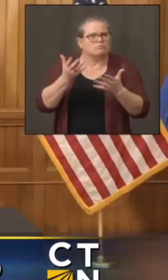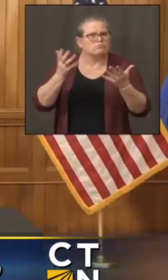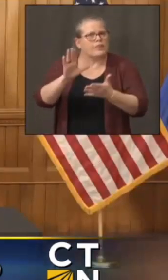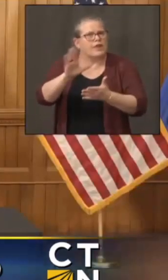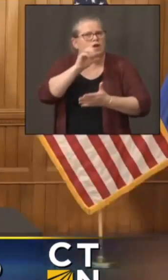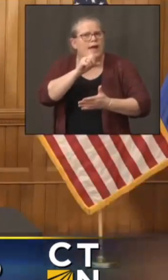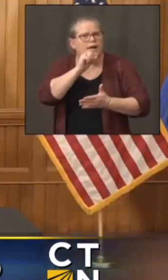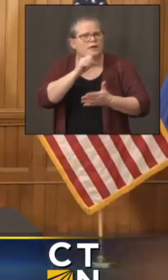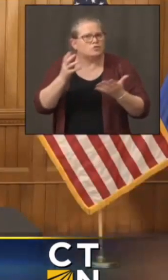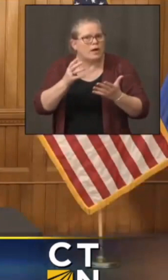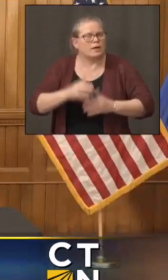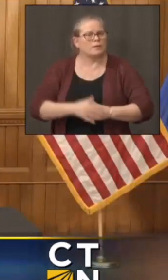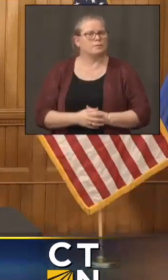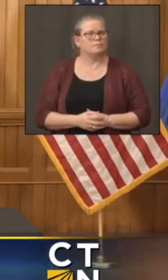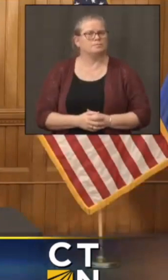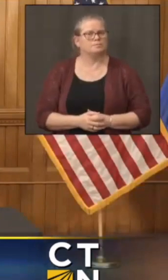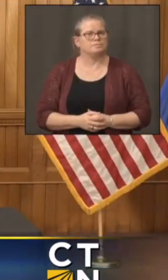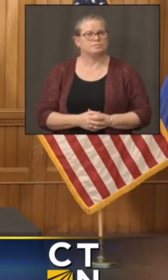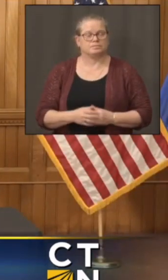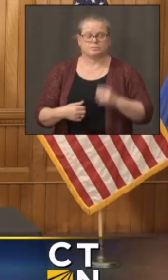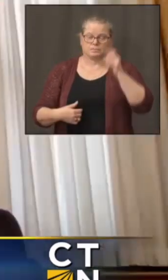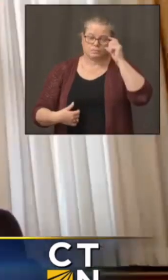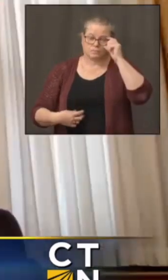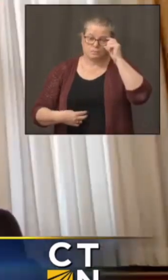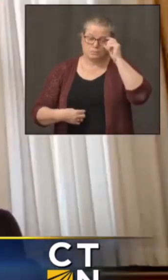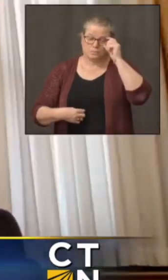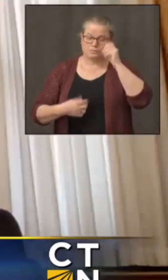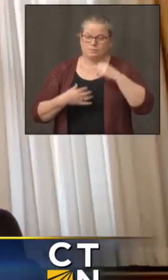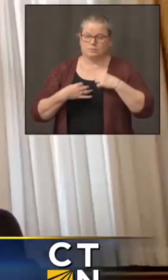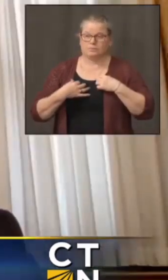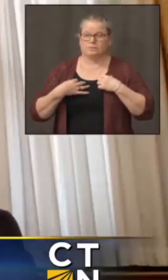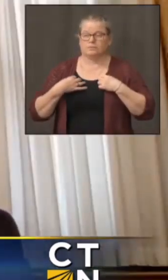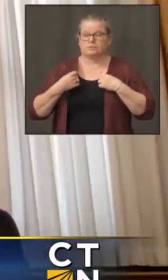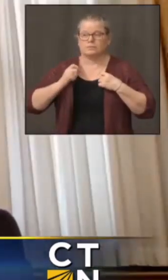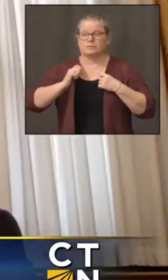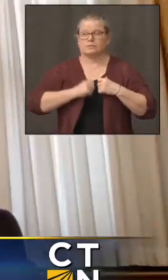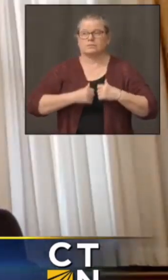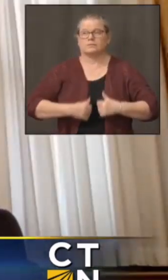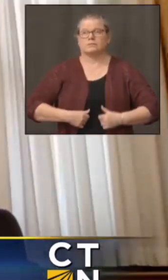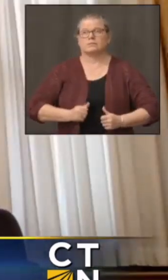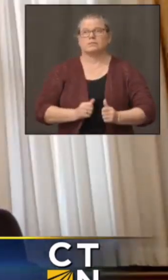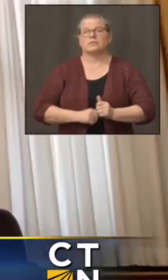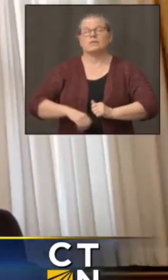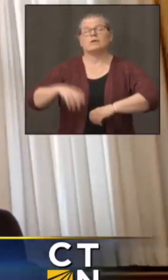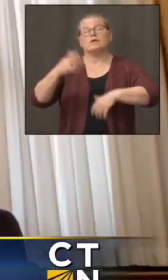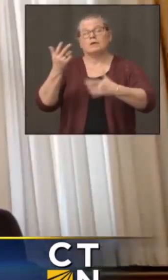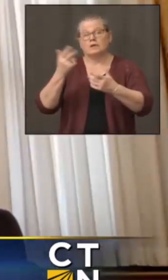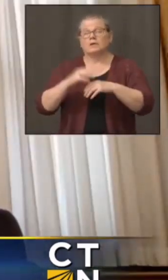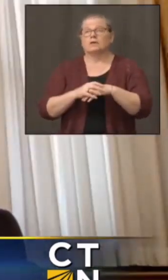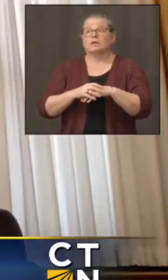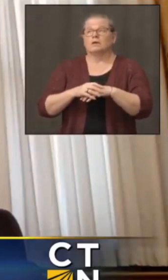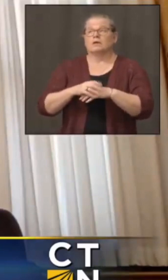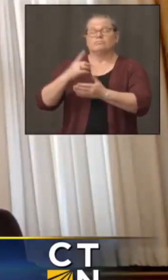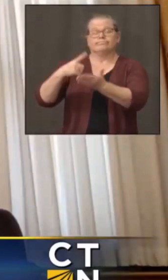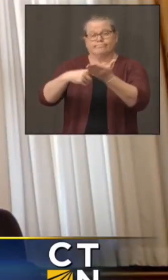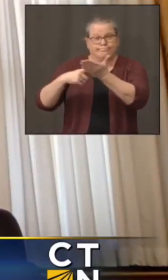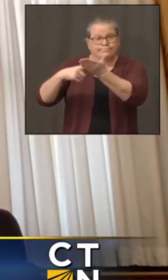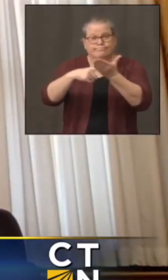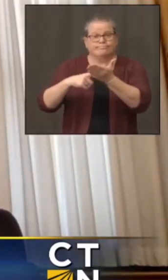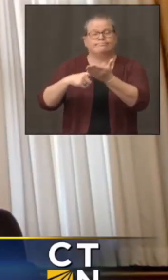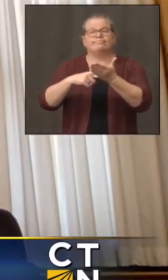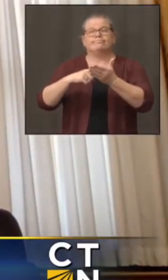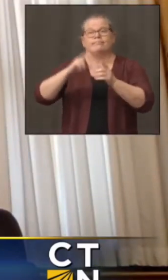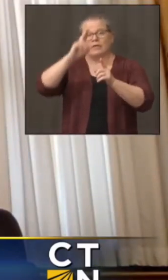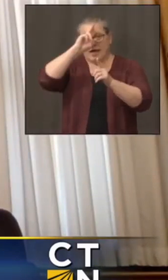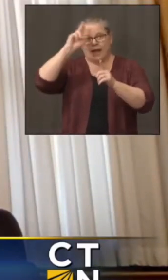Yeah, I mean, anecdotally, Paul, from discussions we've had with leaders of some of the major hospitals, it's a very